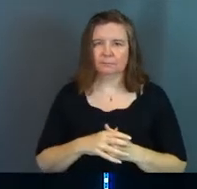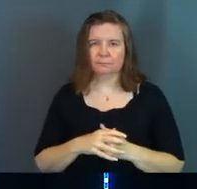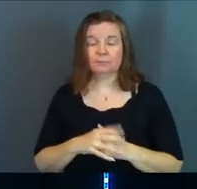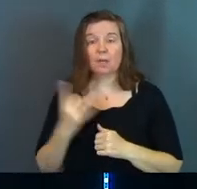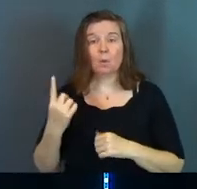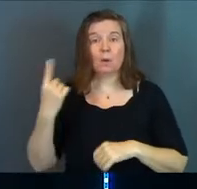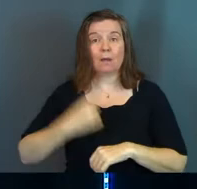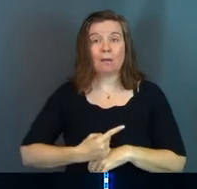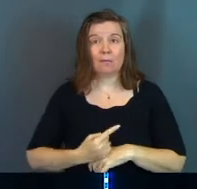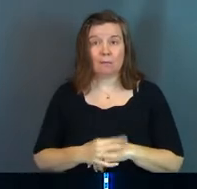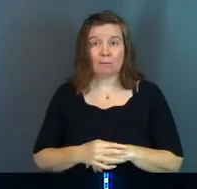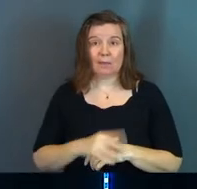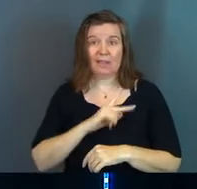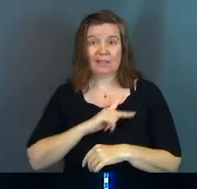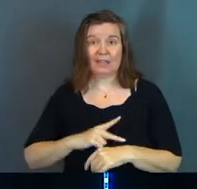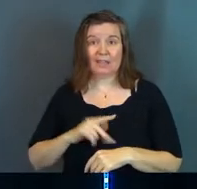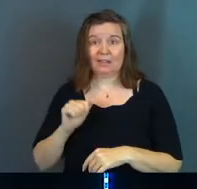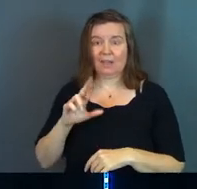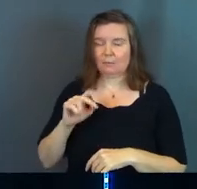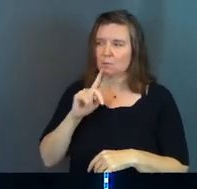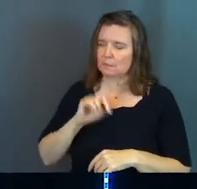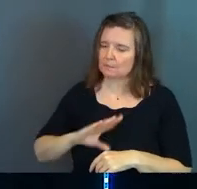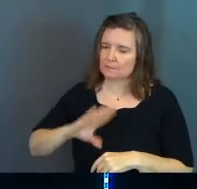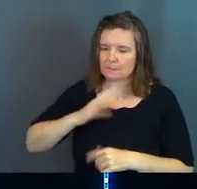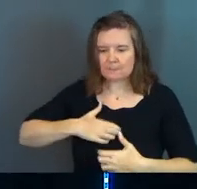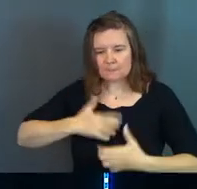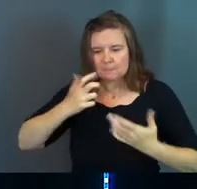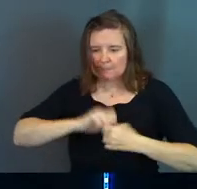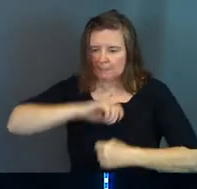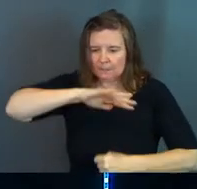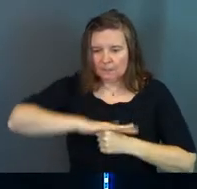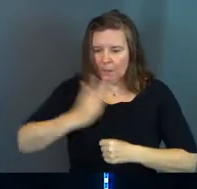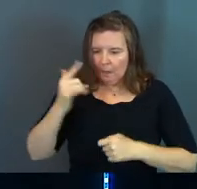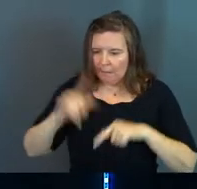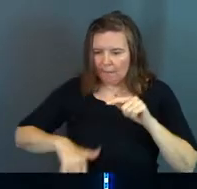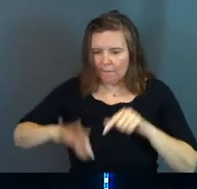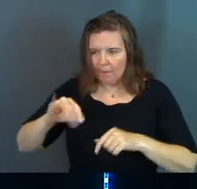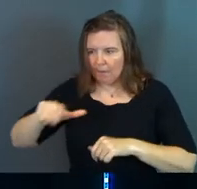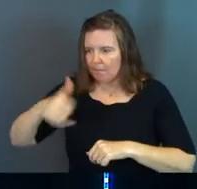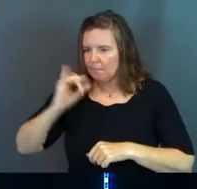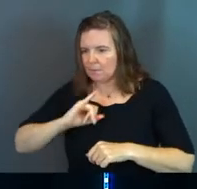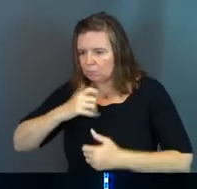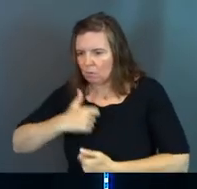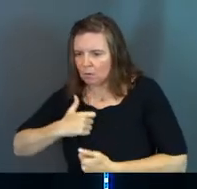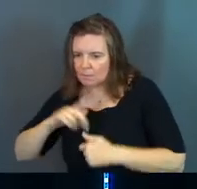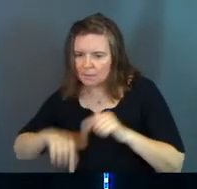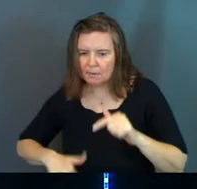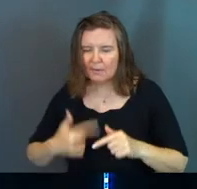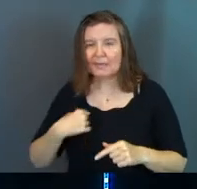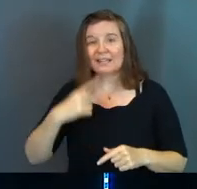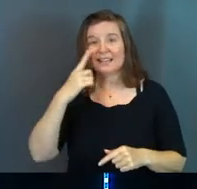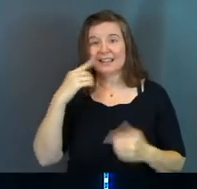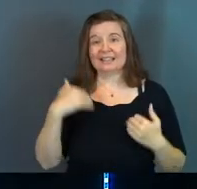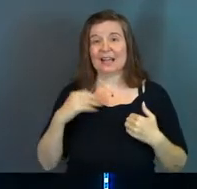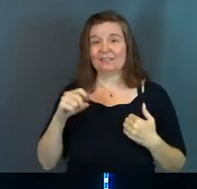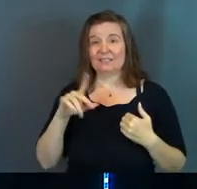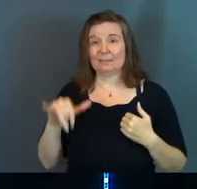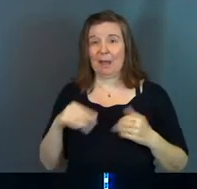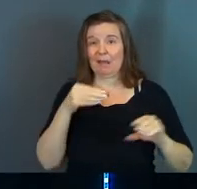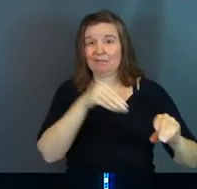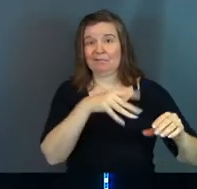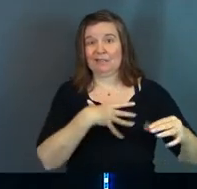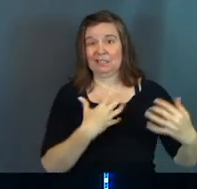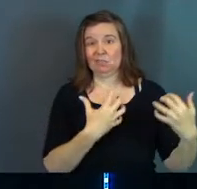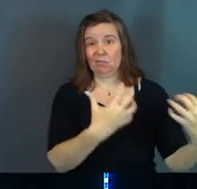And one day, the king of Aram gets really, really mad about this. And he thinks he's got a spy in his midst